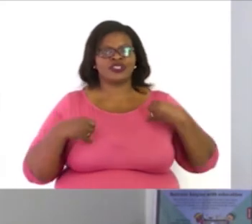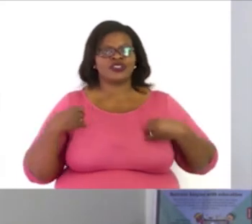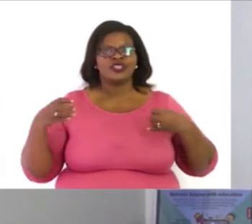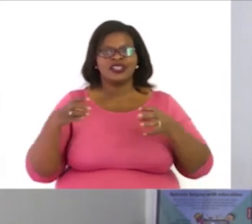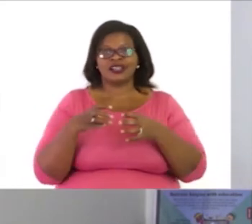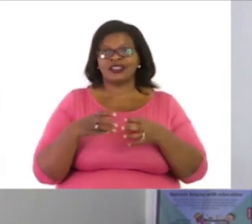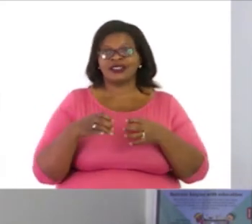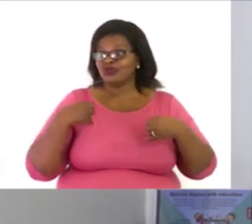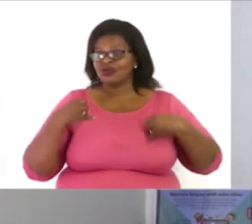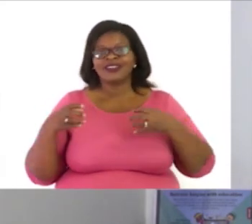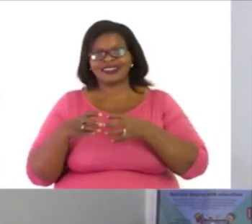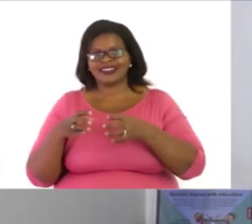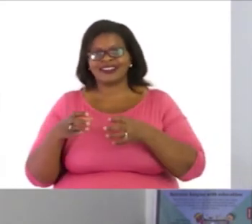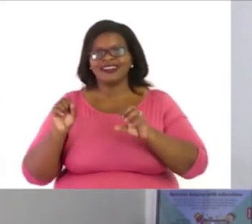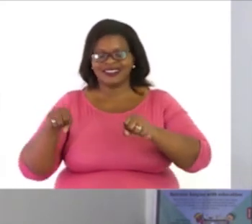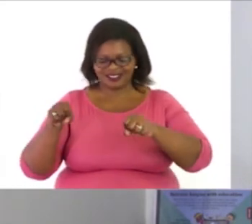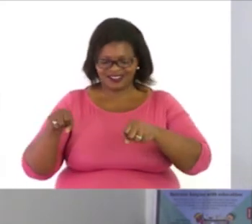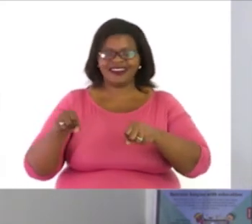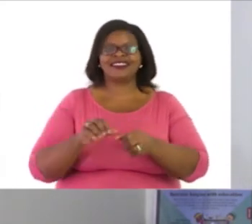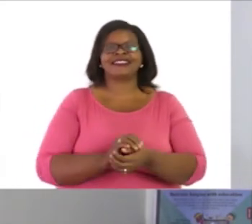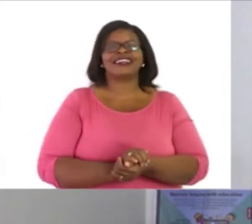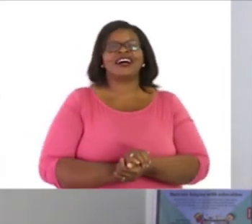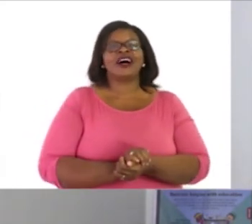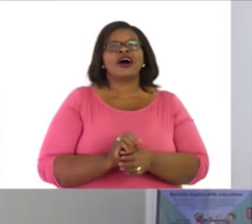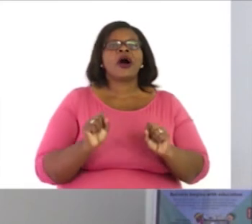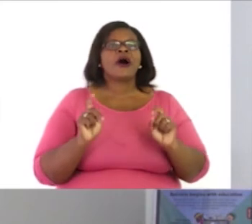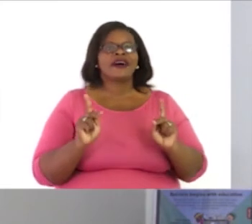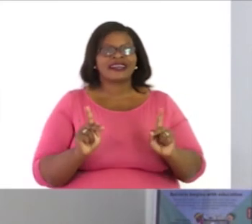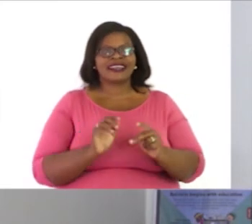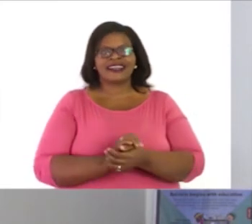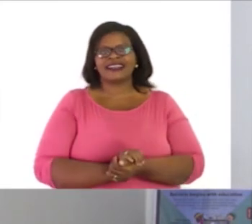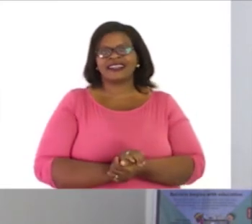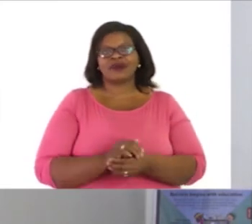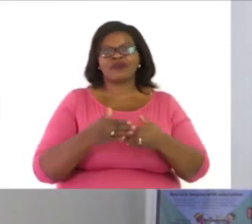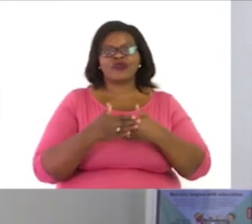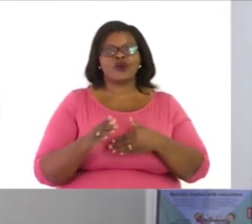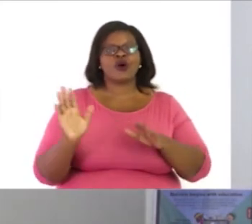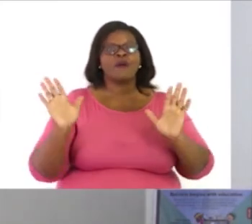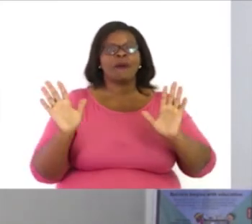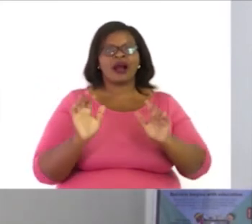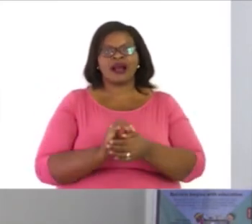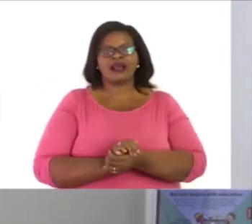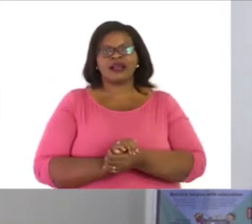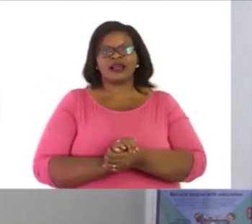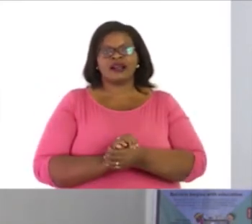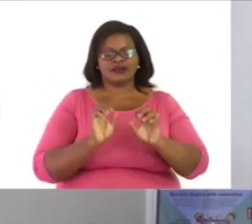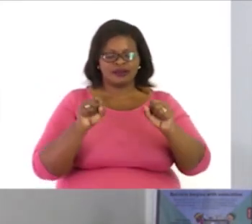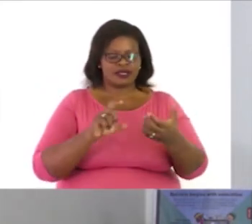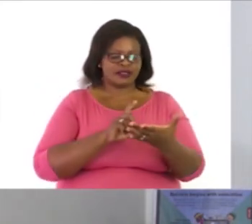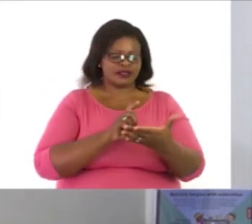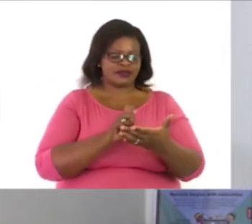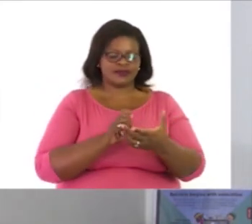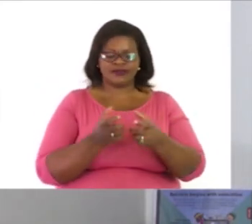enjoy our class today? Did you learn a lot today? Yes. Now, before we say goodbye, let's first sanitize